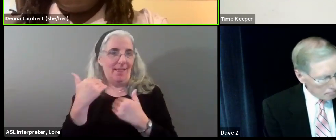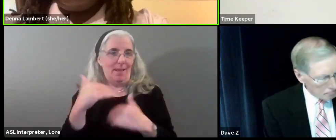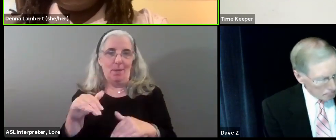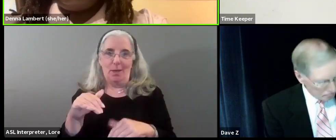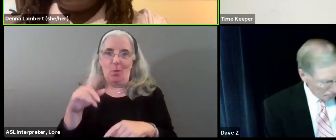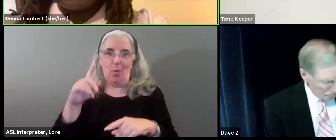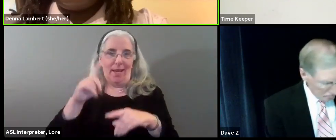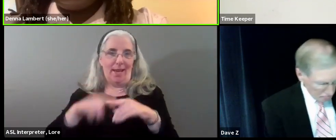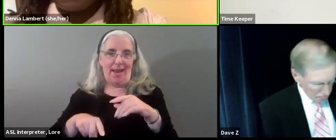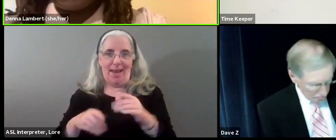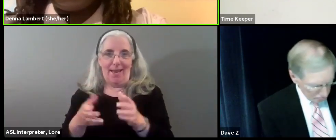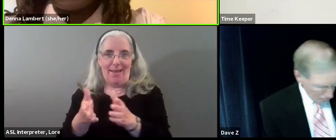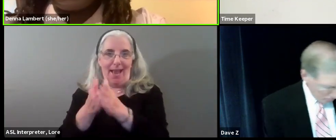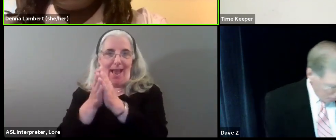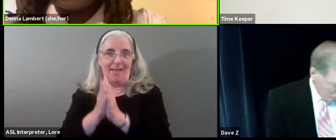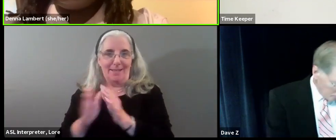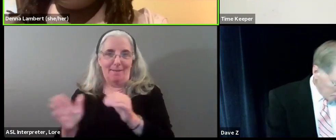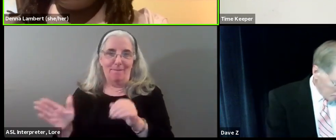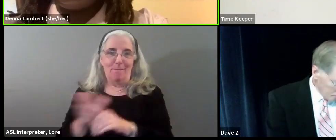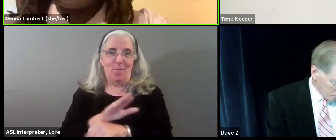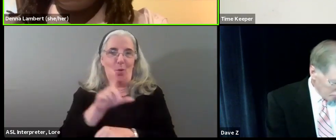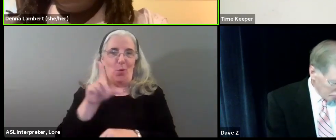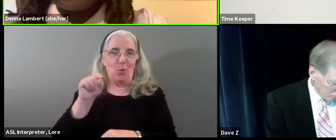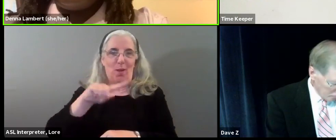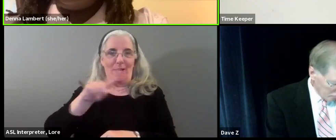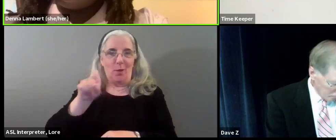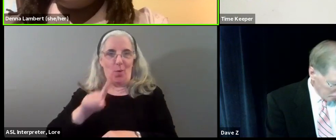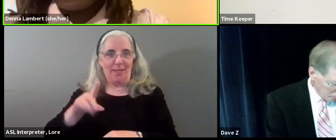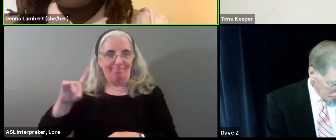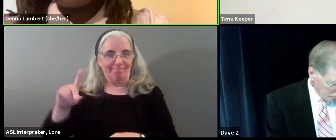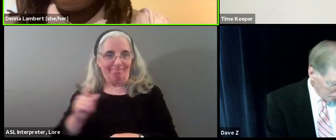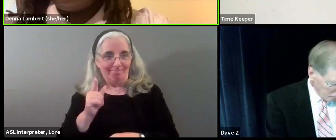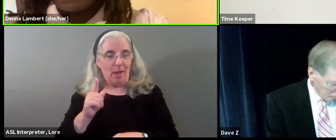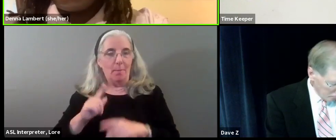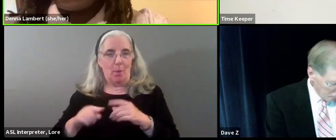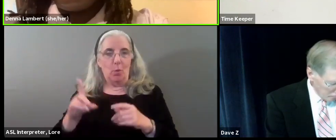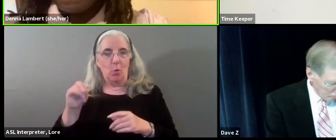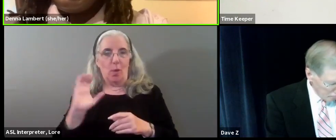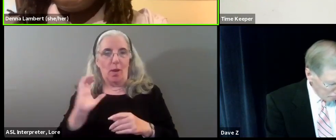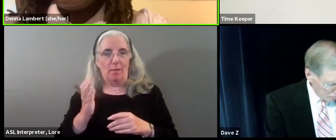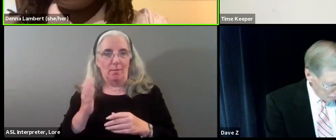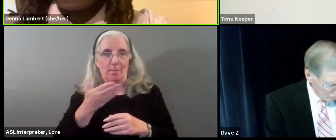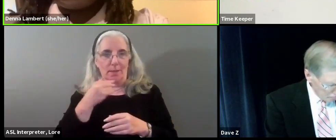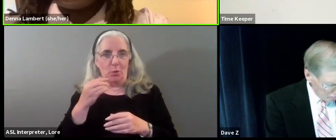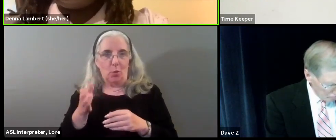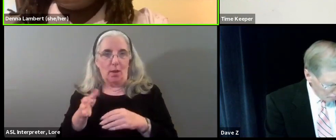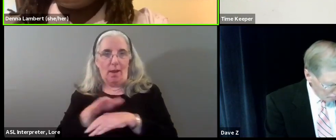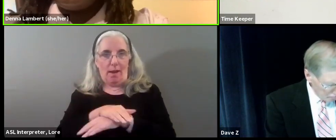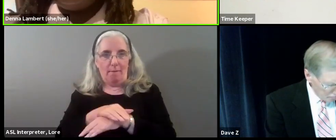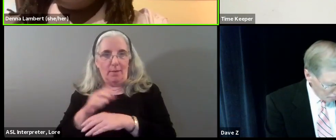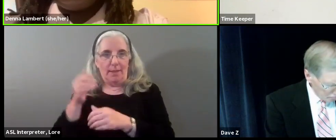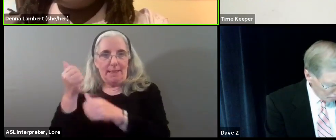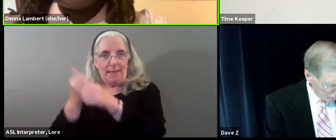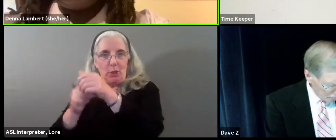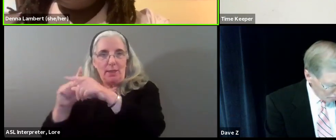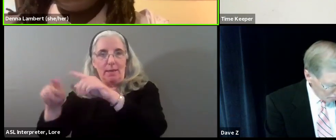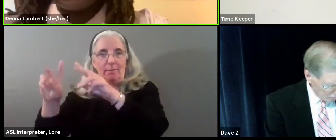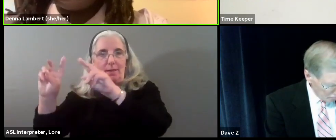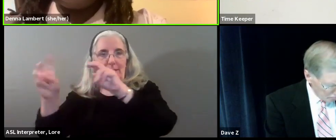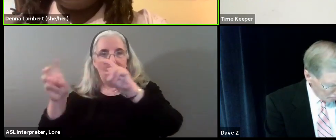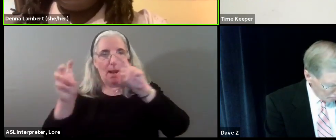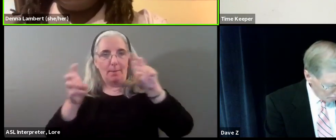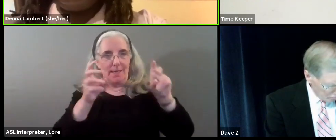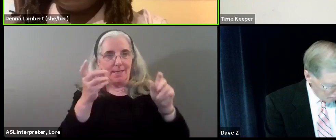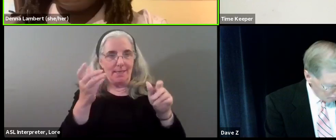the full breadth of the questions that we received, but we will do our best to cover the topics that seem to be